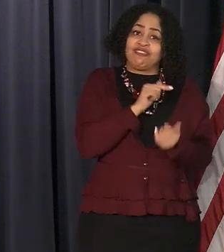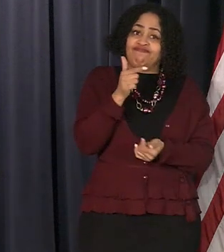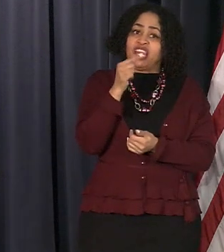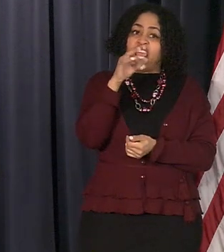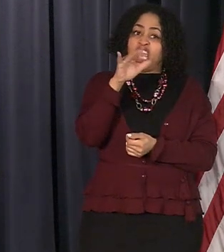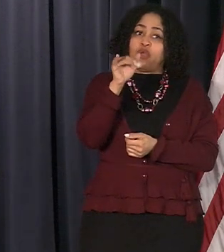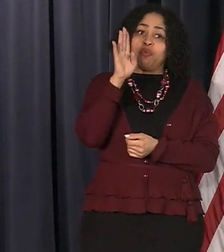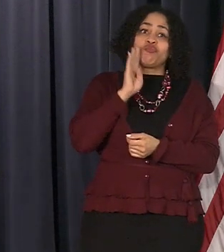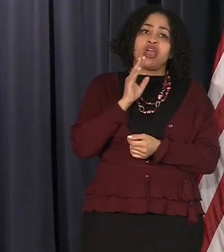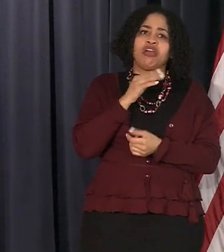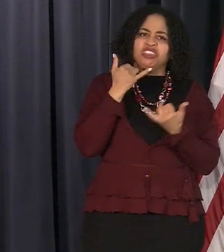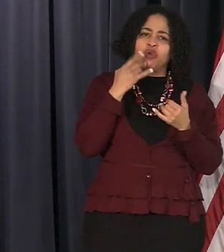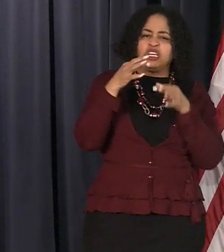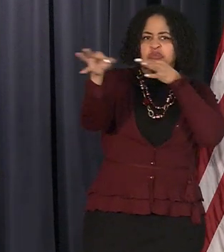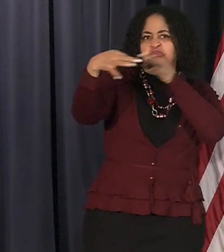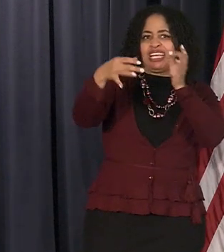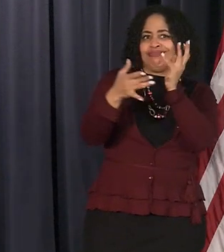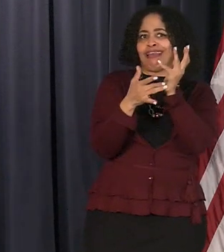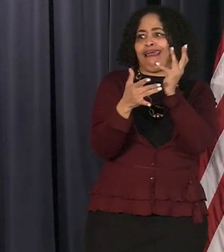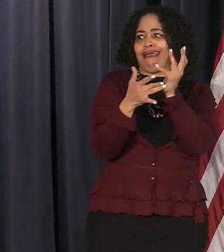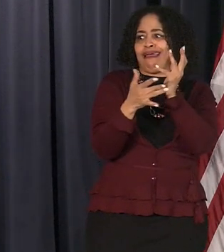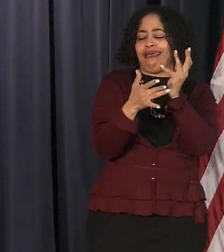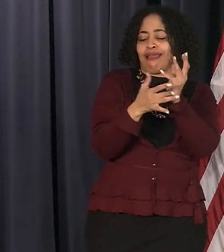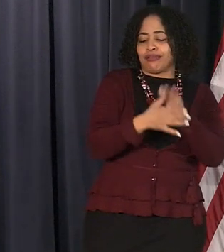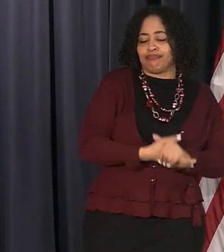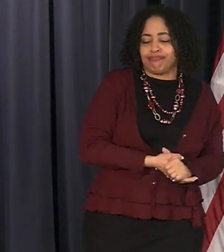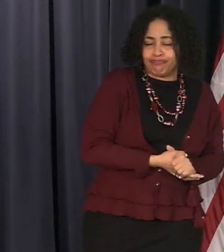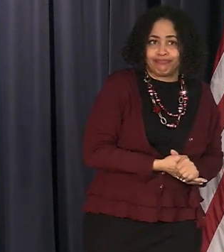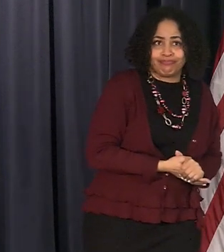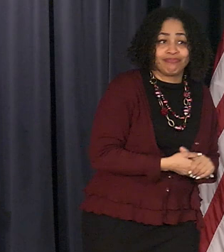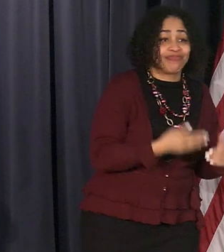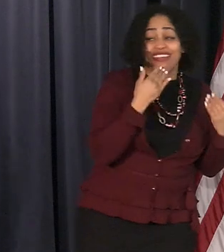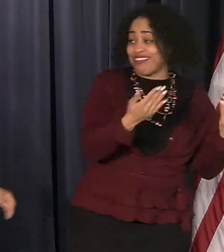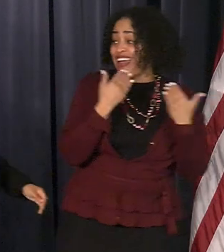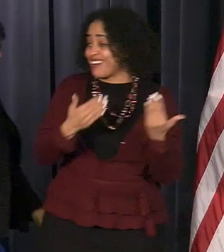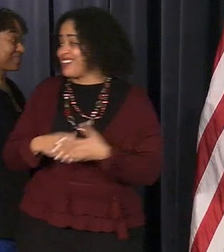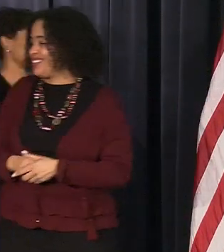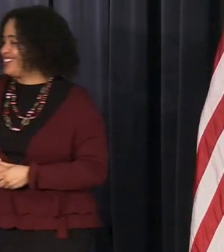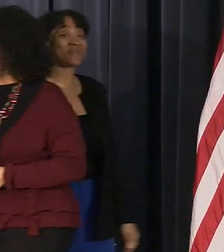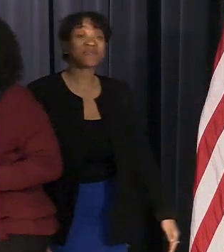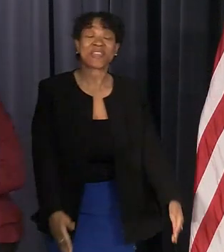of how this will work thank you mr mayor